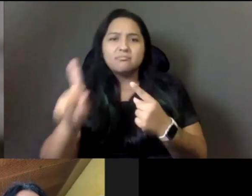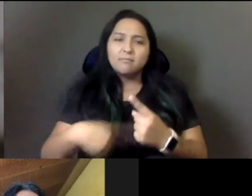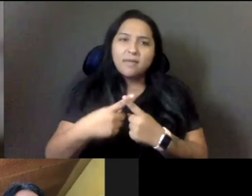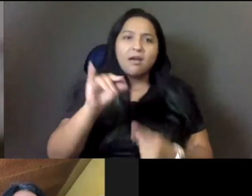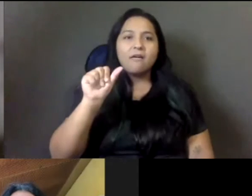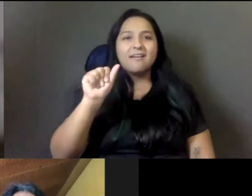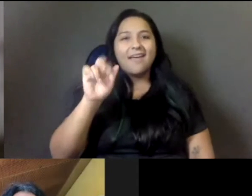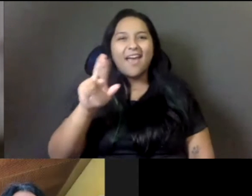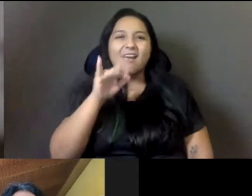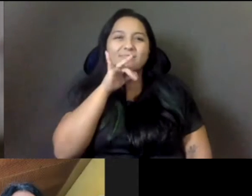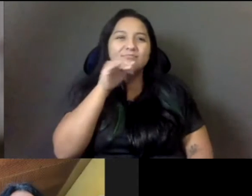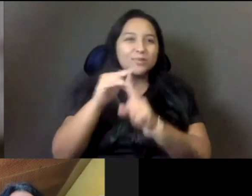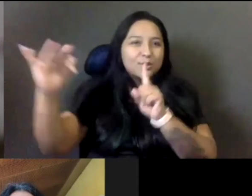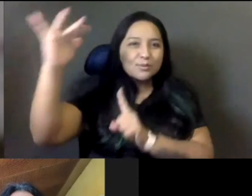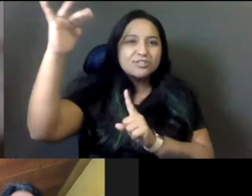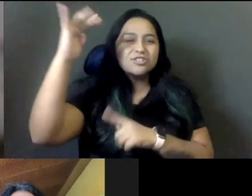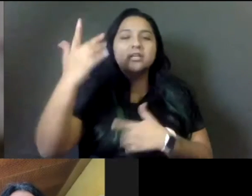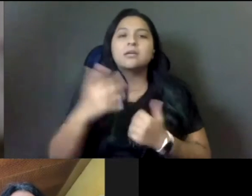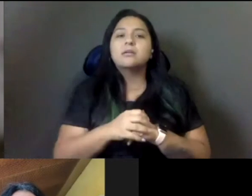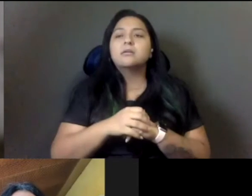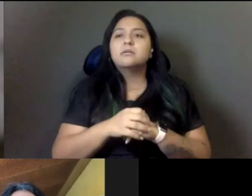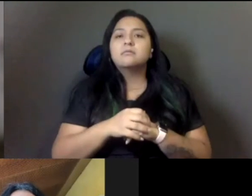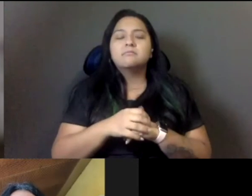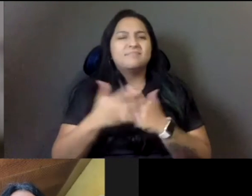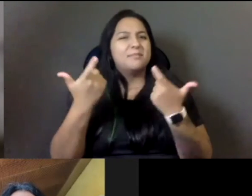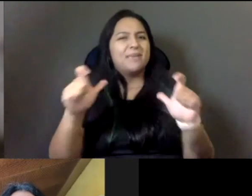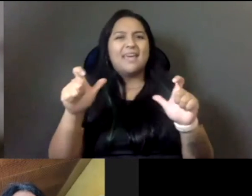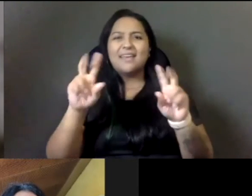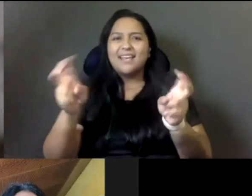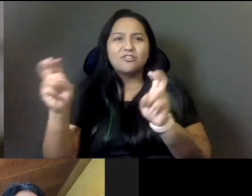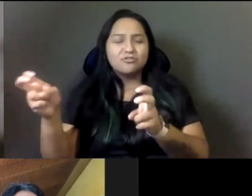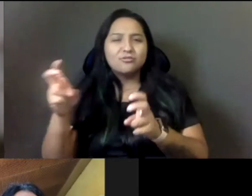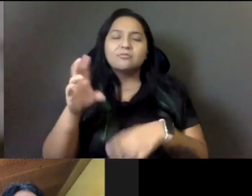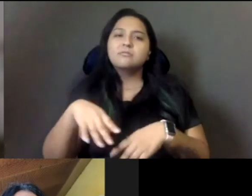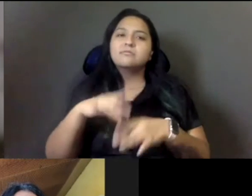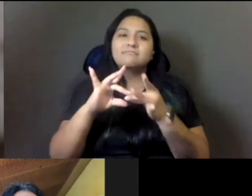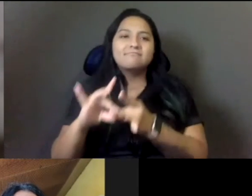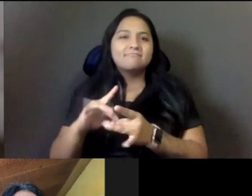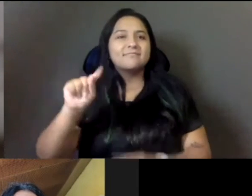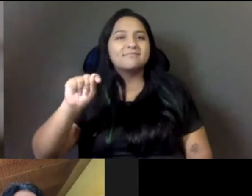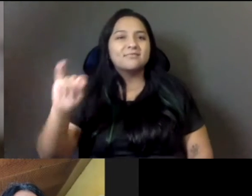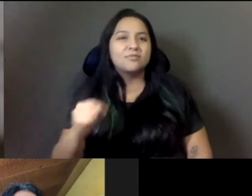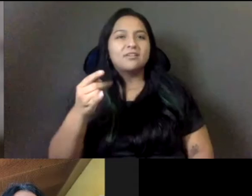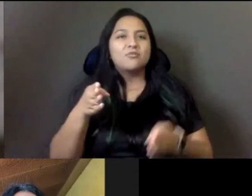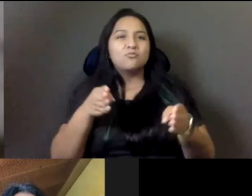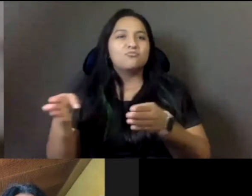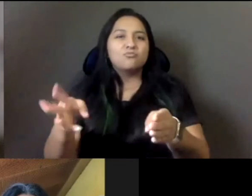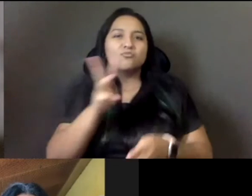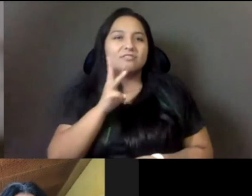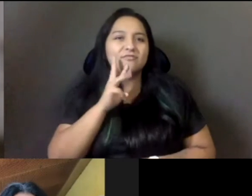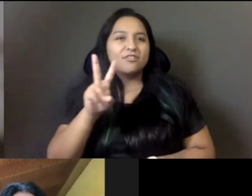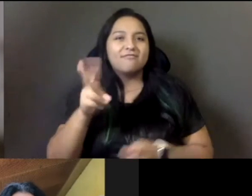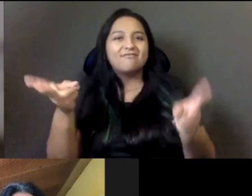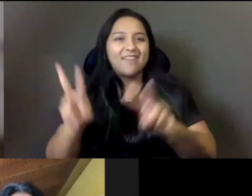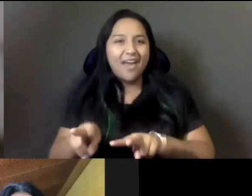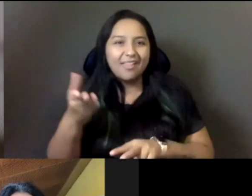Diego. We have some huge issues, issues around the Tijuana river valley and contamination, um, in our communities. We know